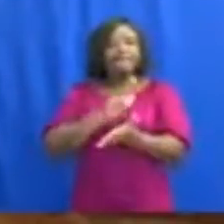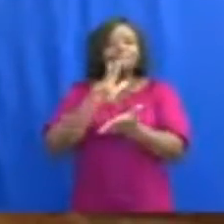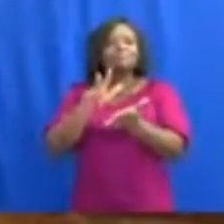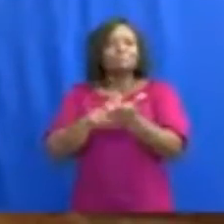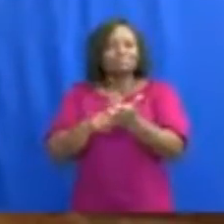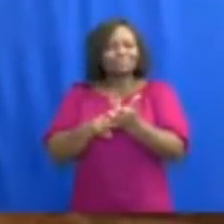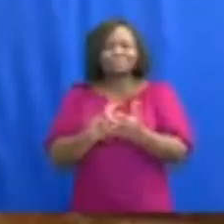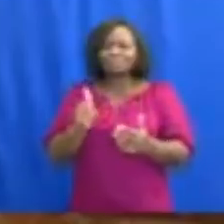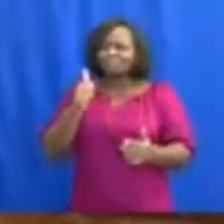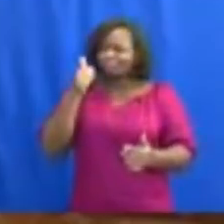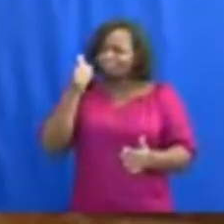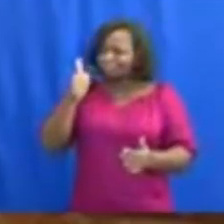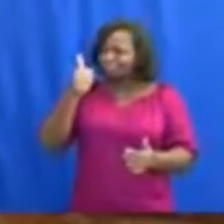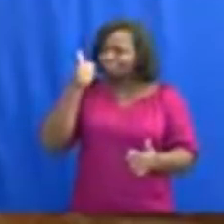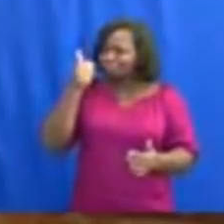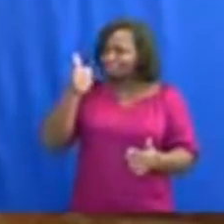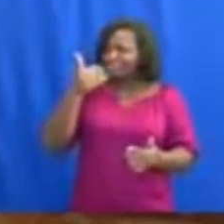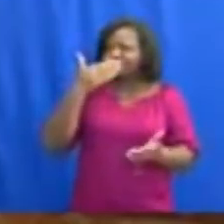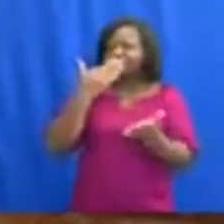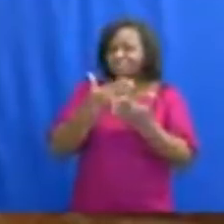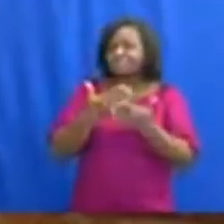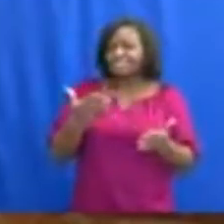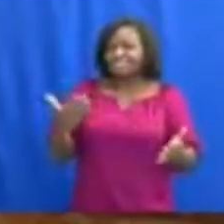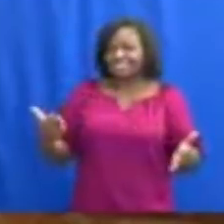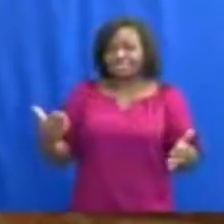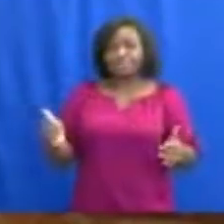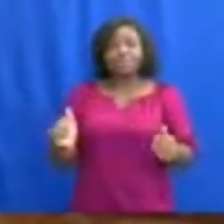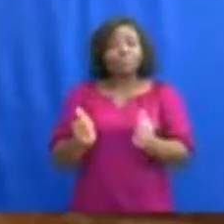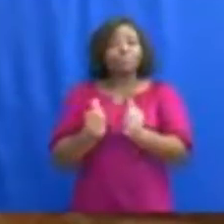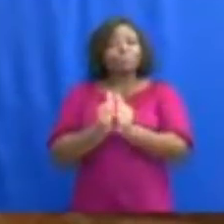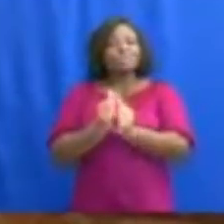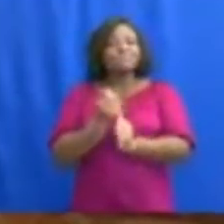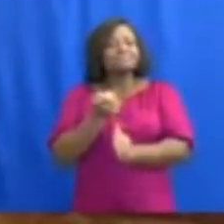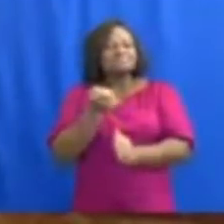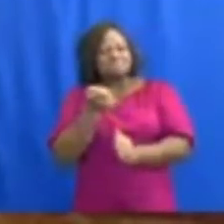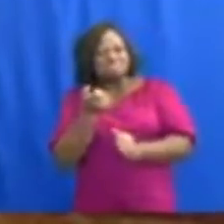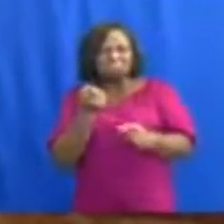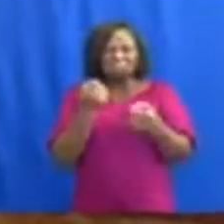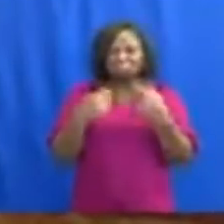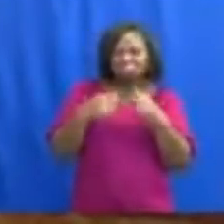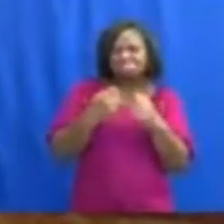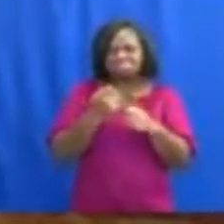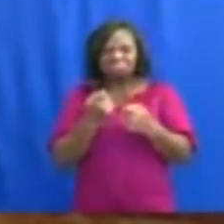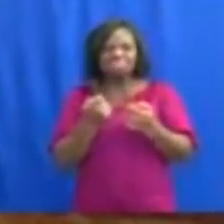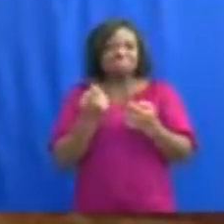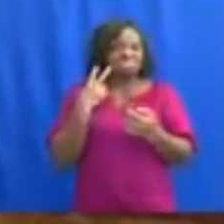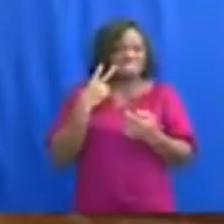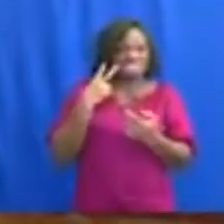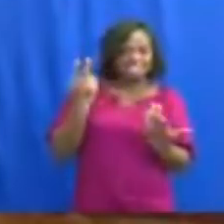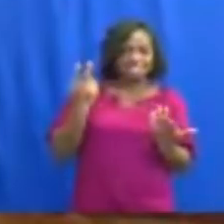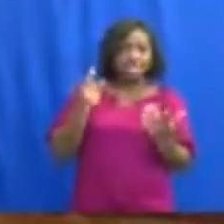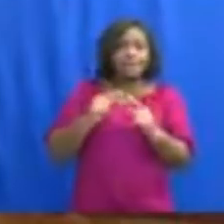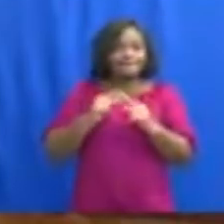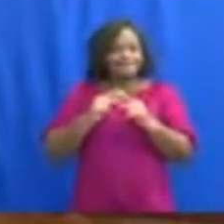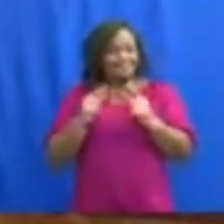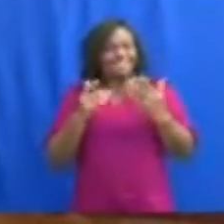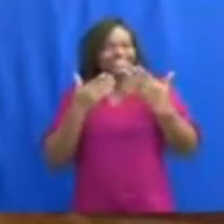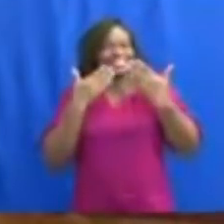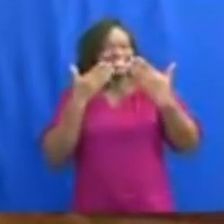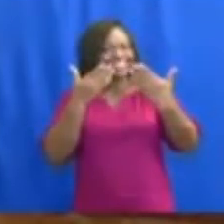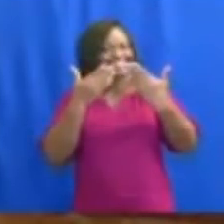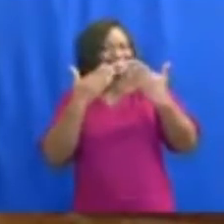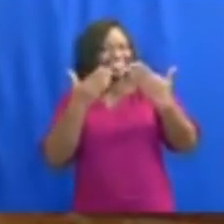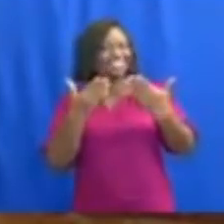a relatively smooth exercise, with very few hitches recorded. I thank in particular